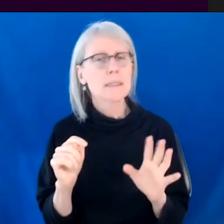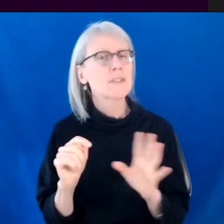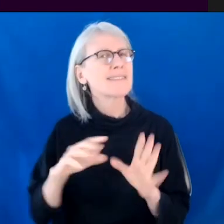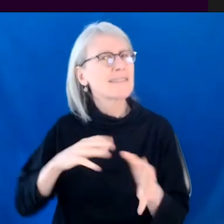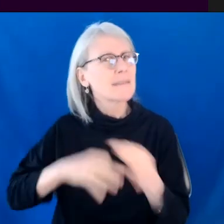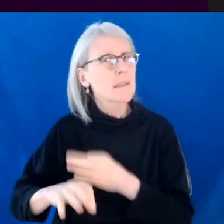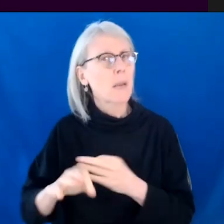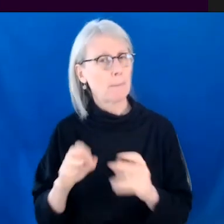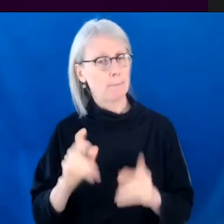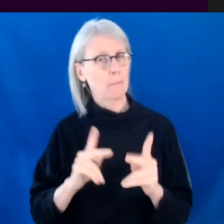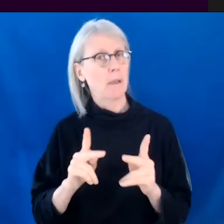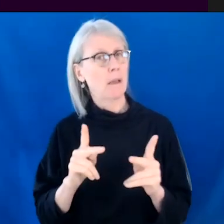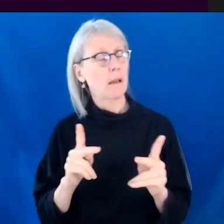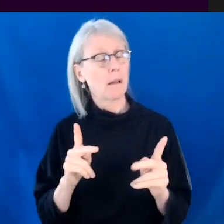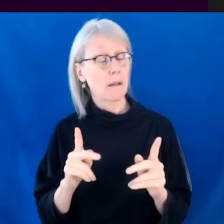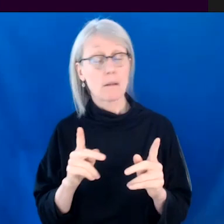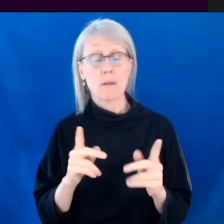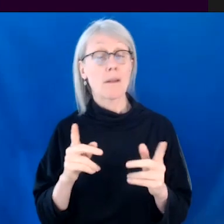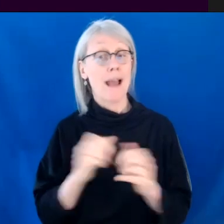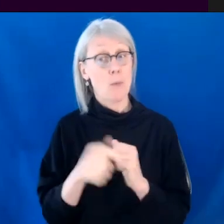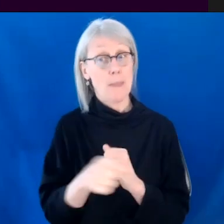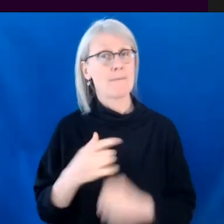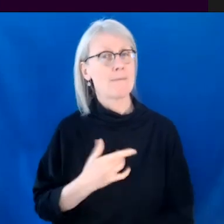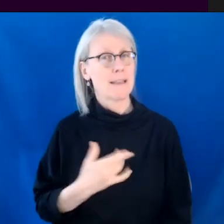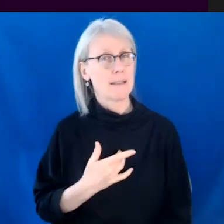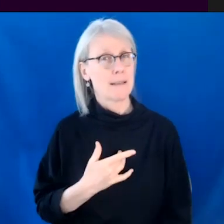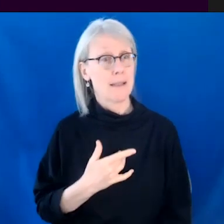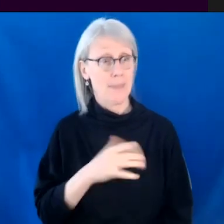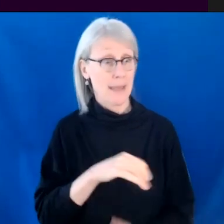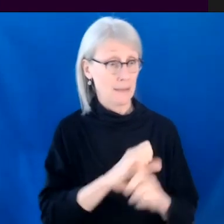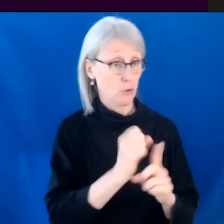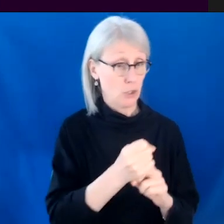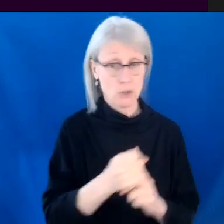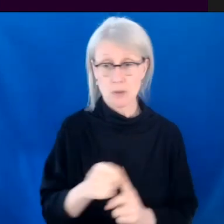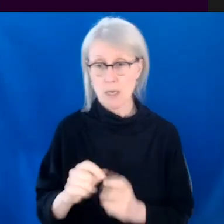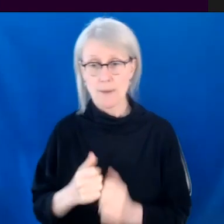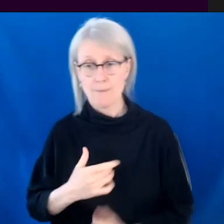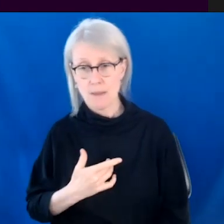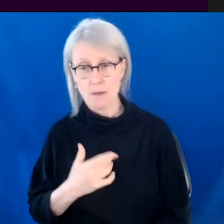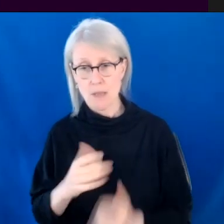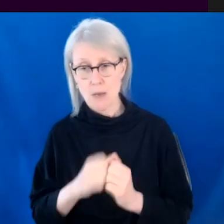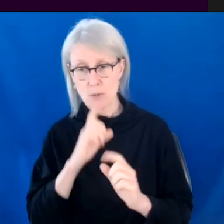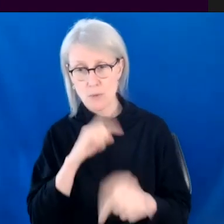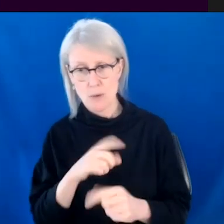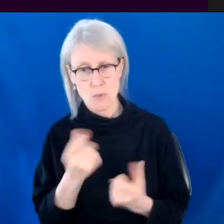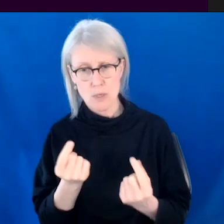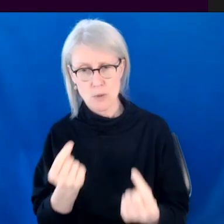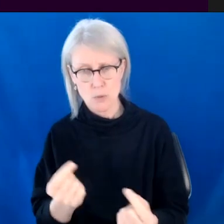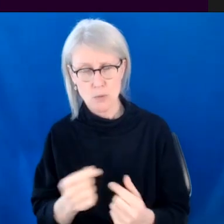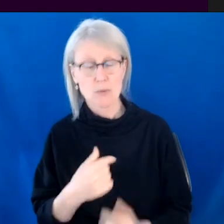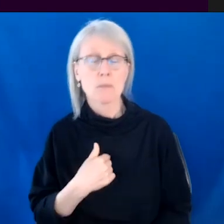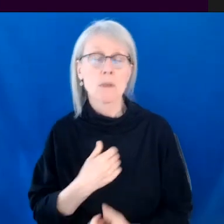in situations, how they feel. And if they feel this way, how do they react to that? And what do they do? And so I love